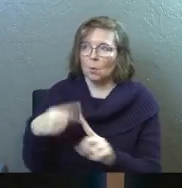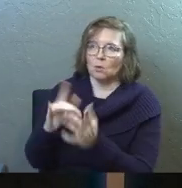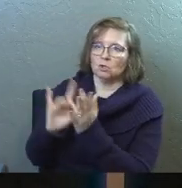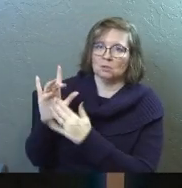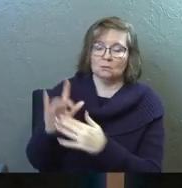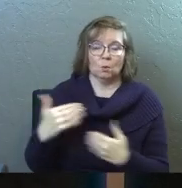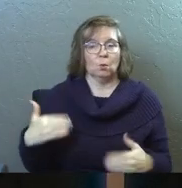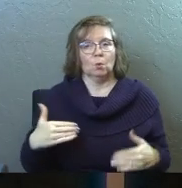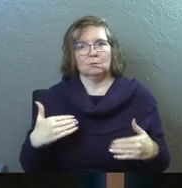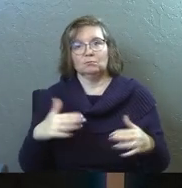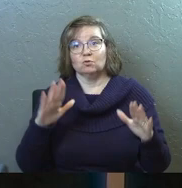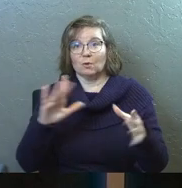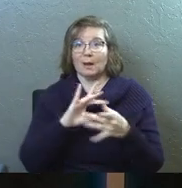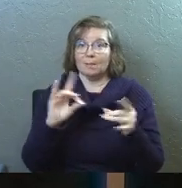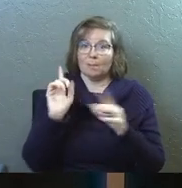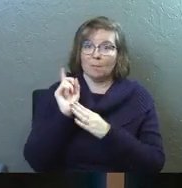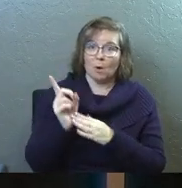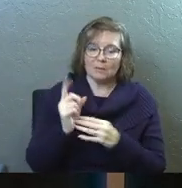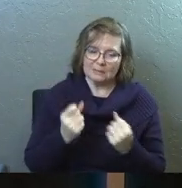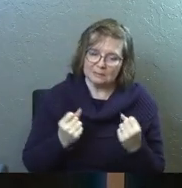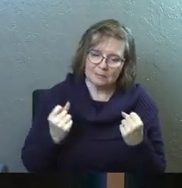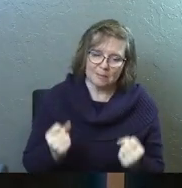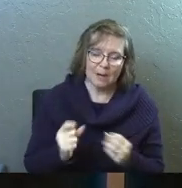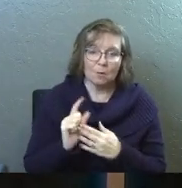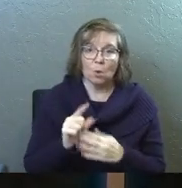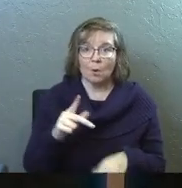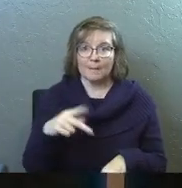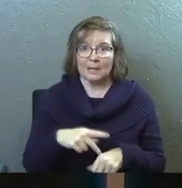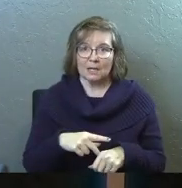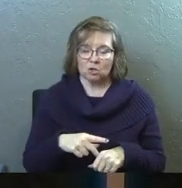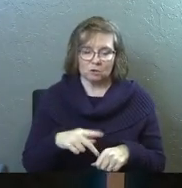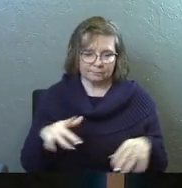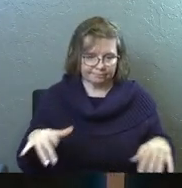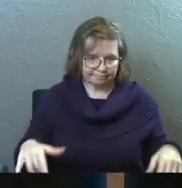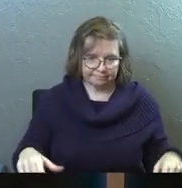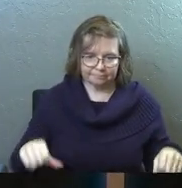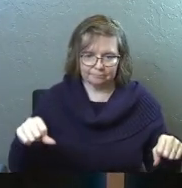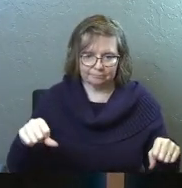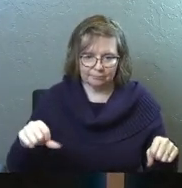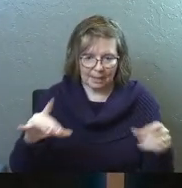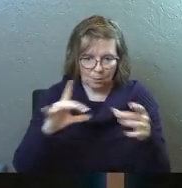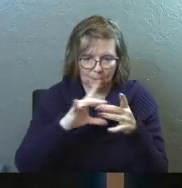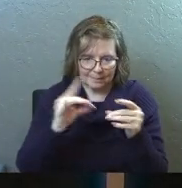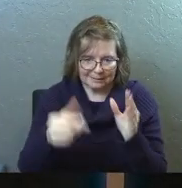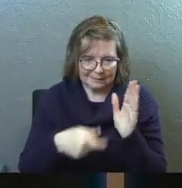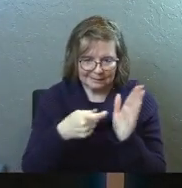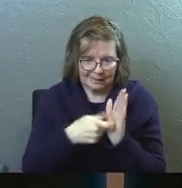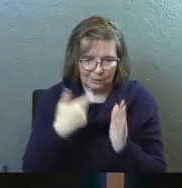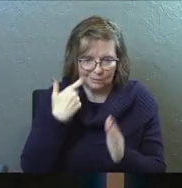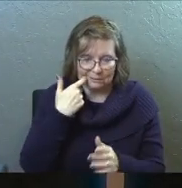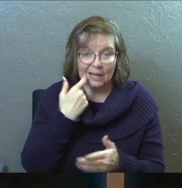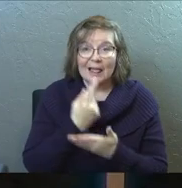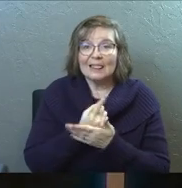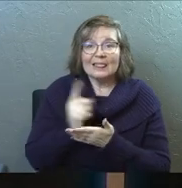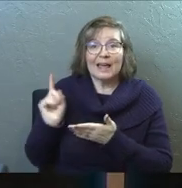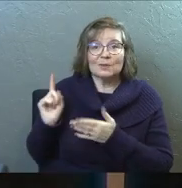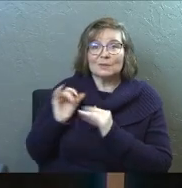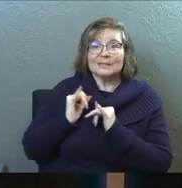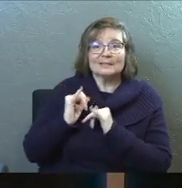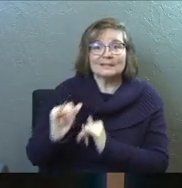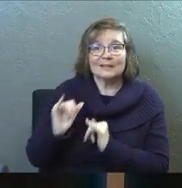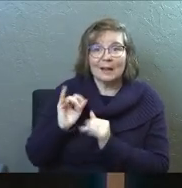Super great moment. This powerful moment where Peter steps in and just repeats exactly what he just said last week.